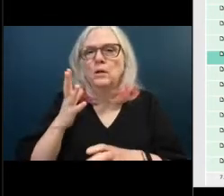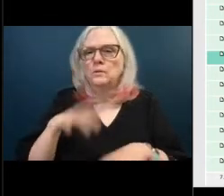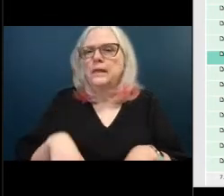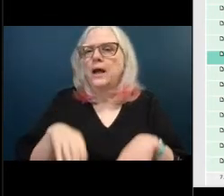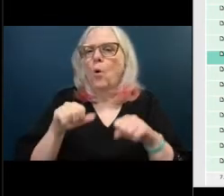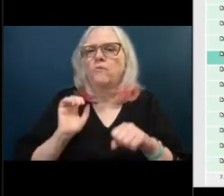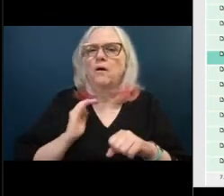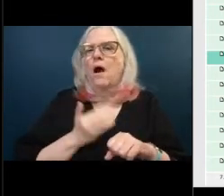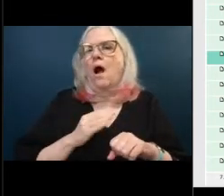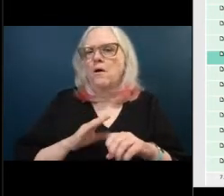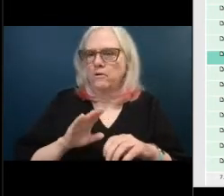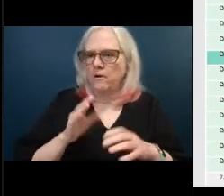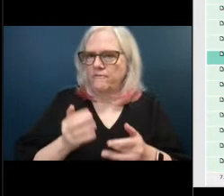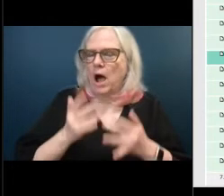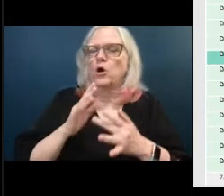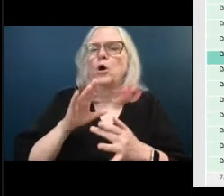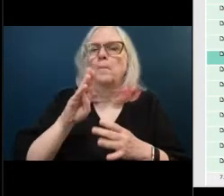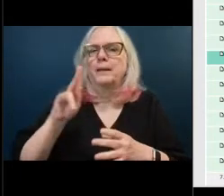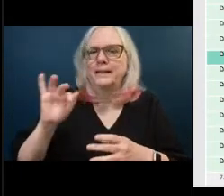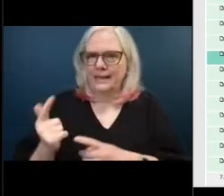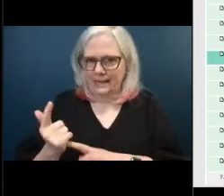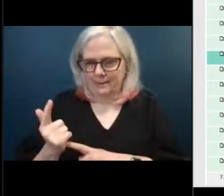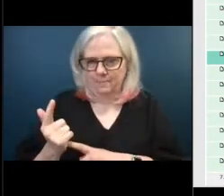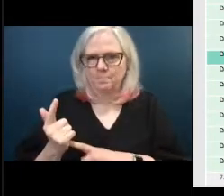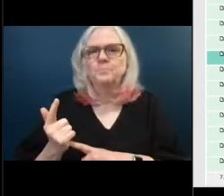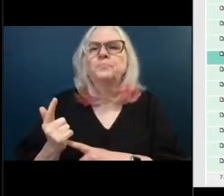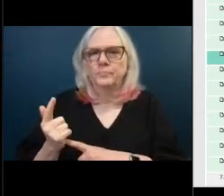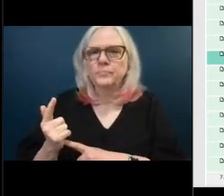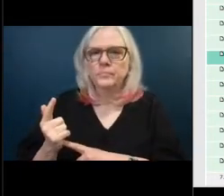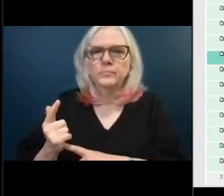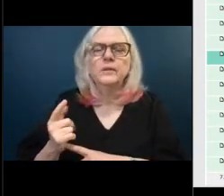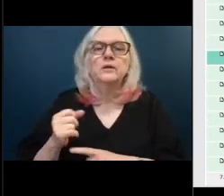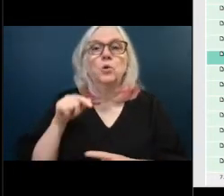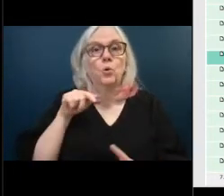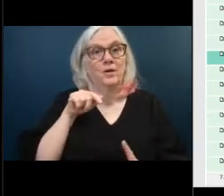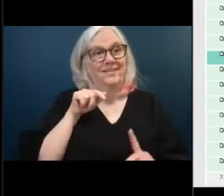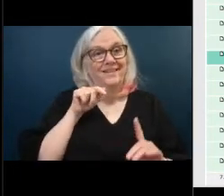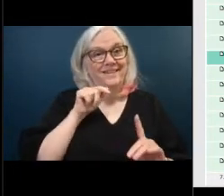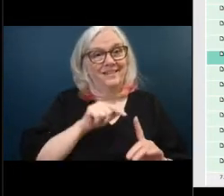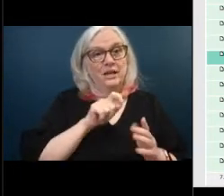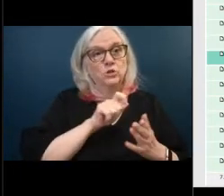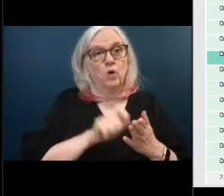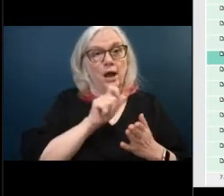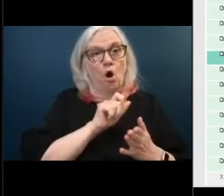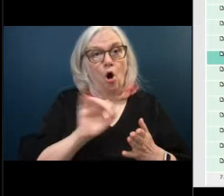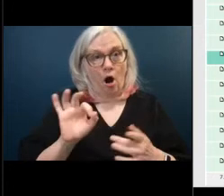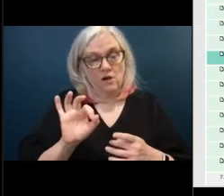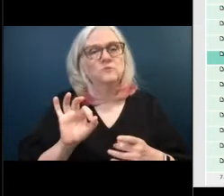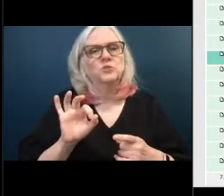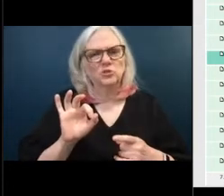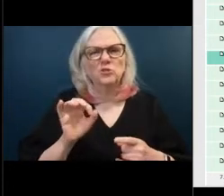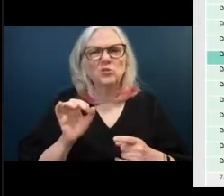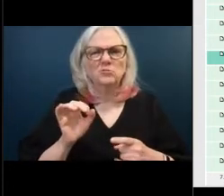revenue that we're collecting these write-offs are fairly consistent with with municipalities you know throughout the south florida area